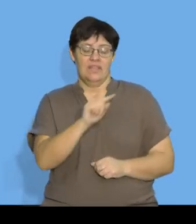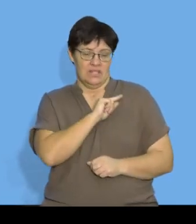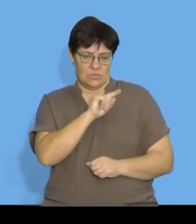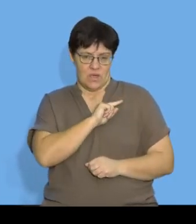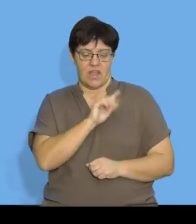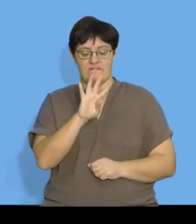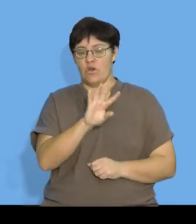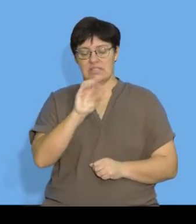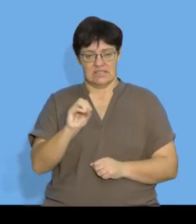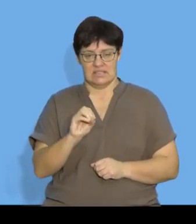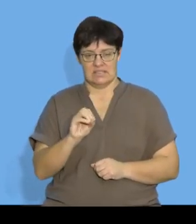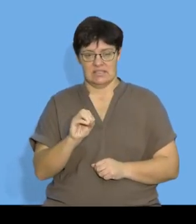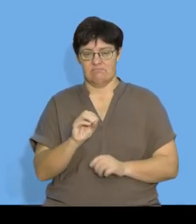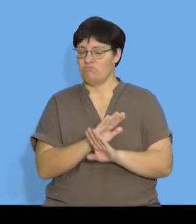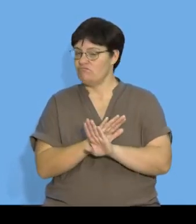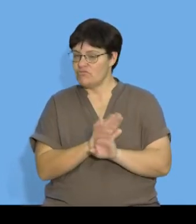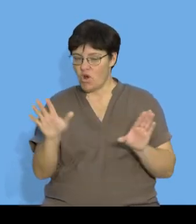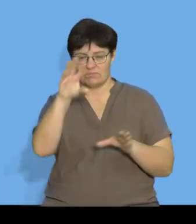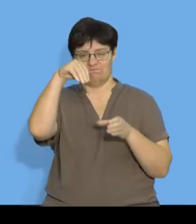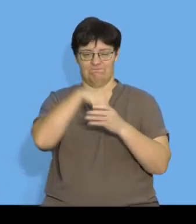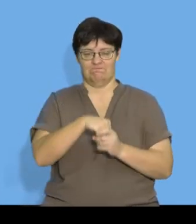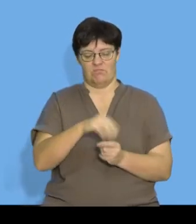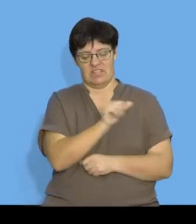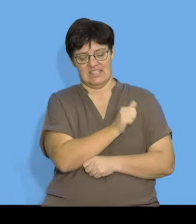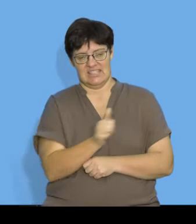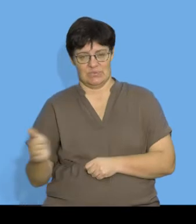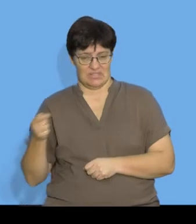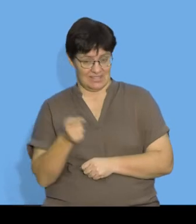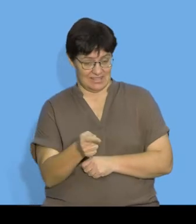therefore 40 is not